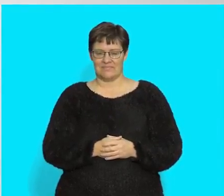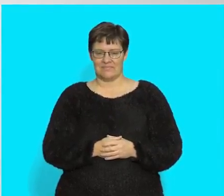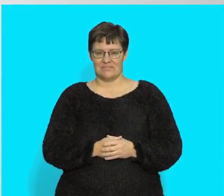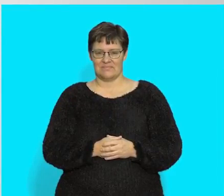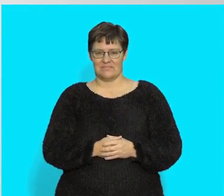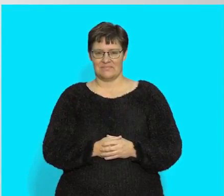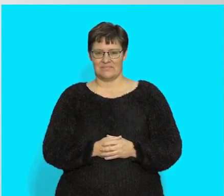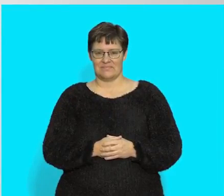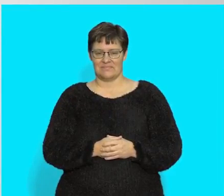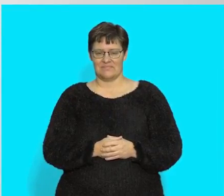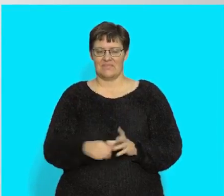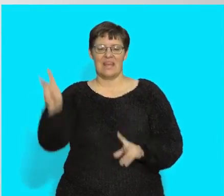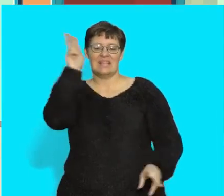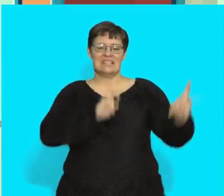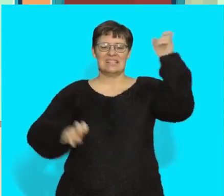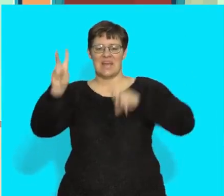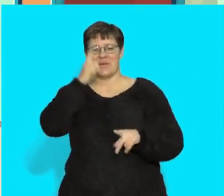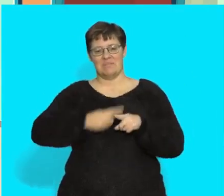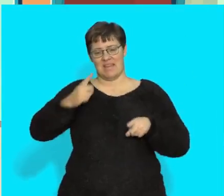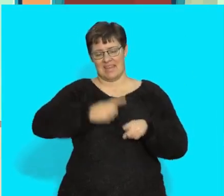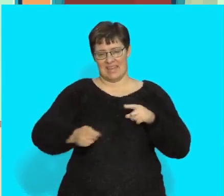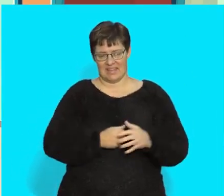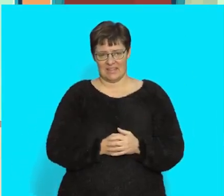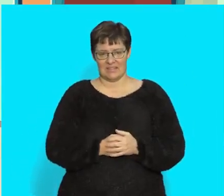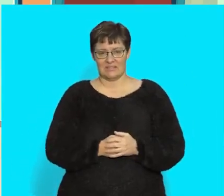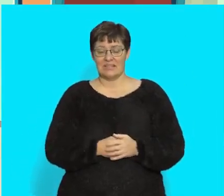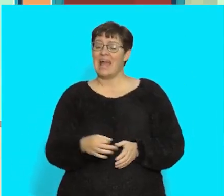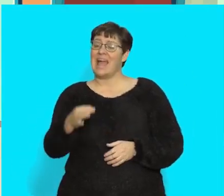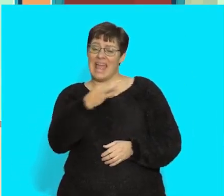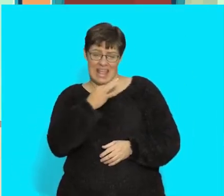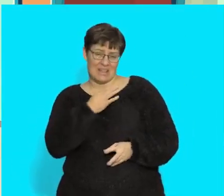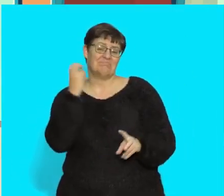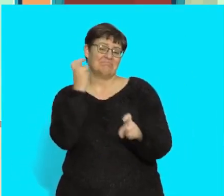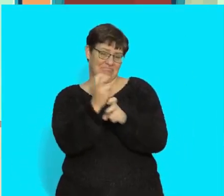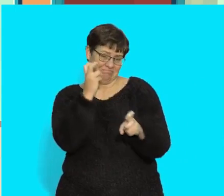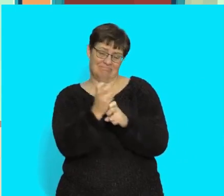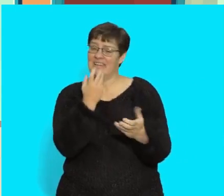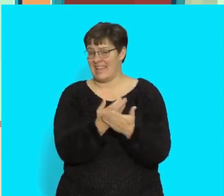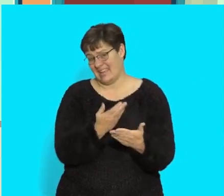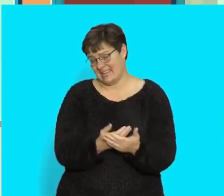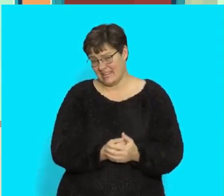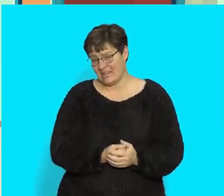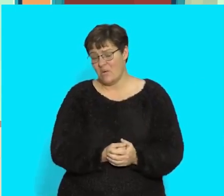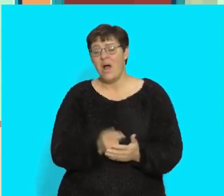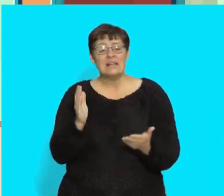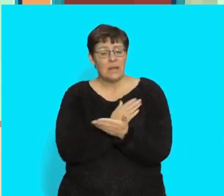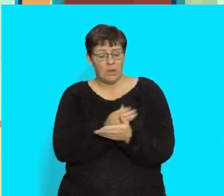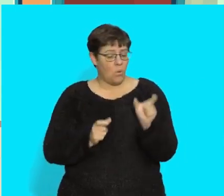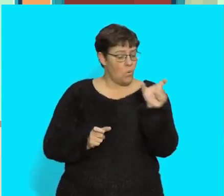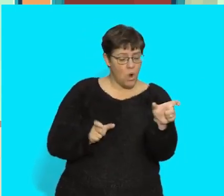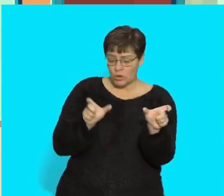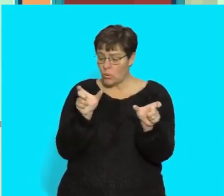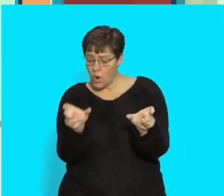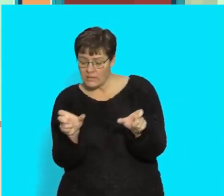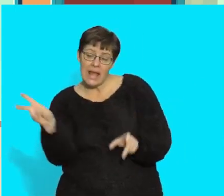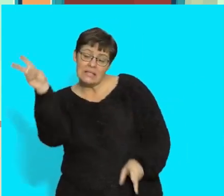Sound play. English can be tricky. Sometimes we have two words that sound the same, but